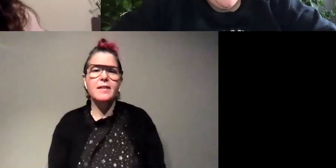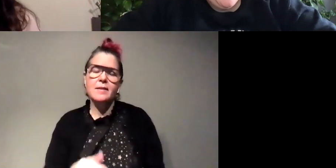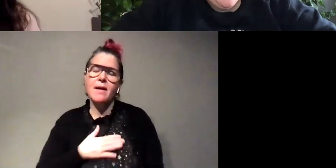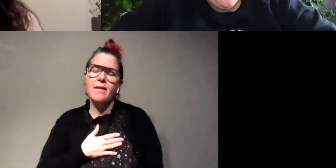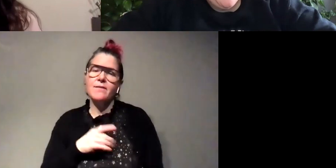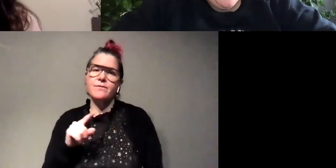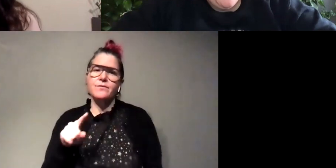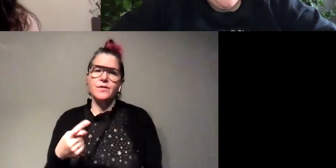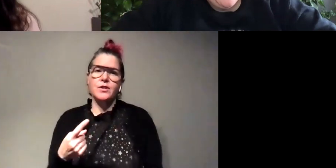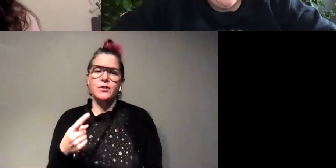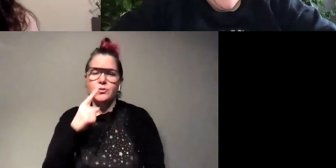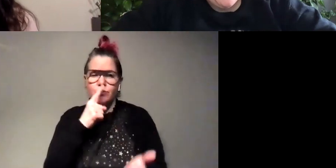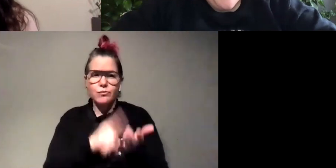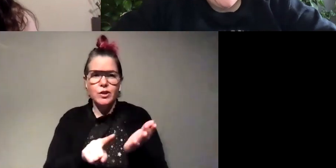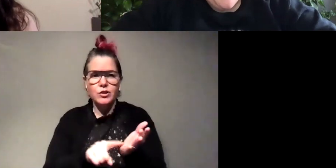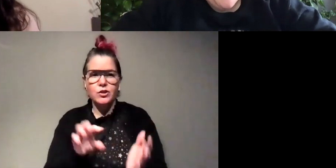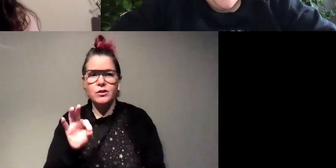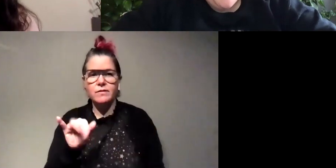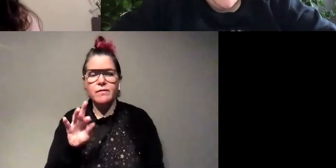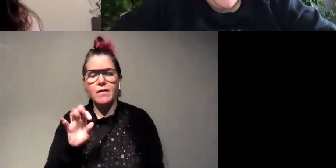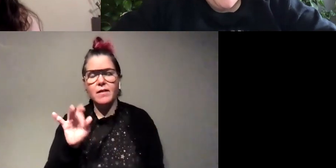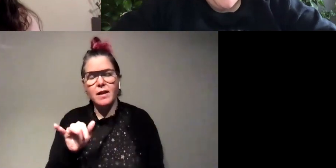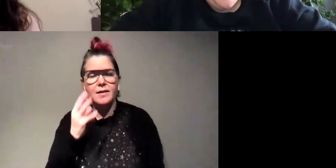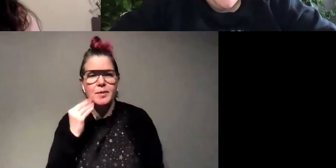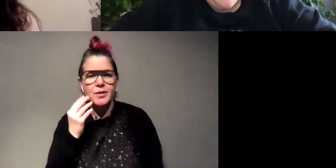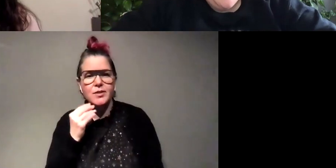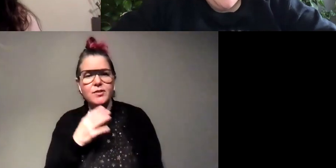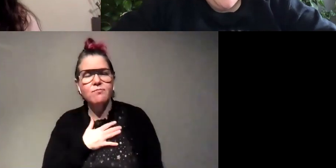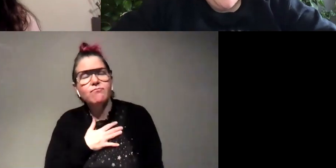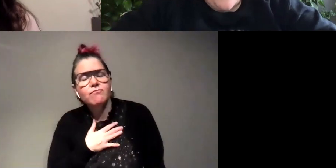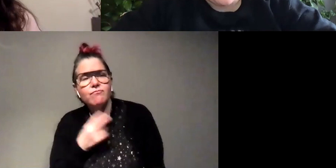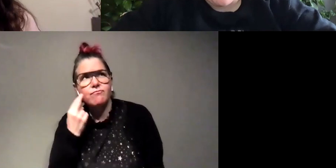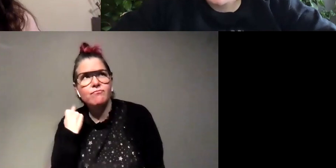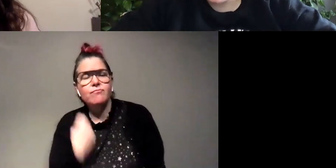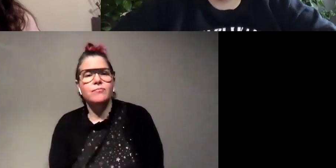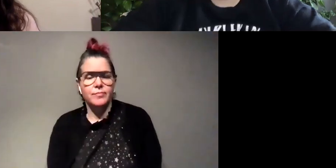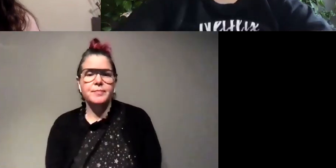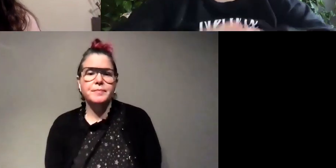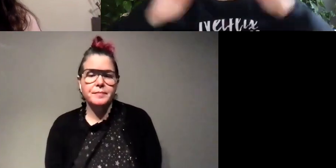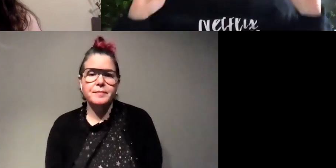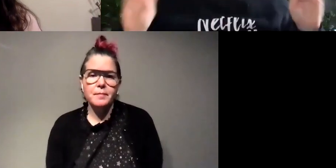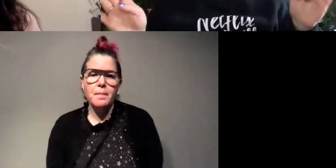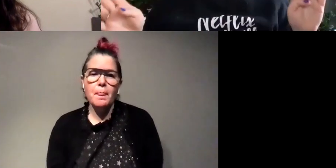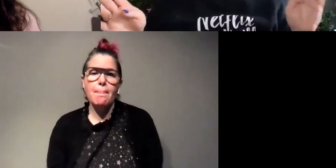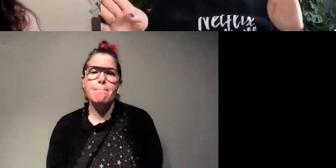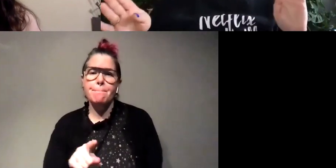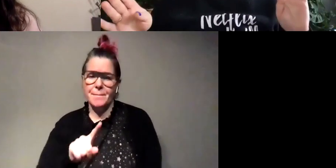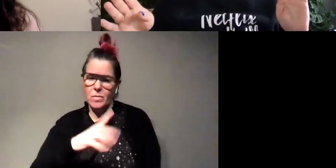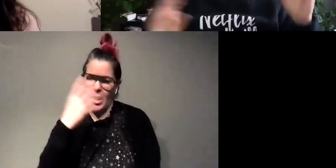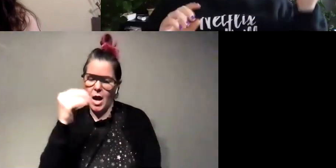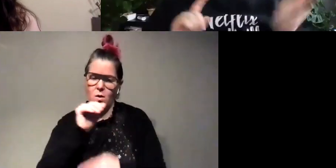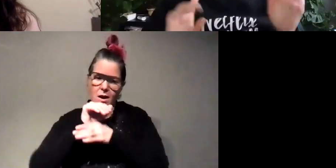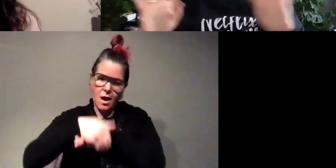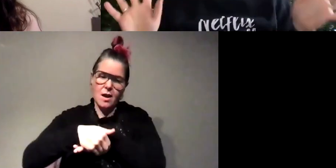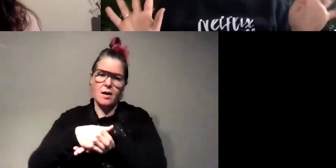research firefly experience and that's one of my favorites awesome okay when you go out at night and you're like